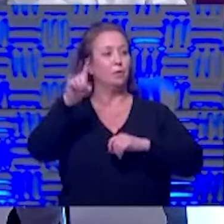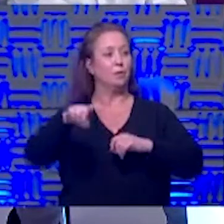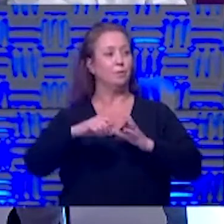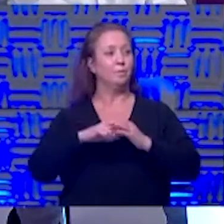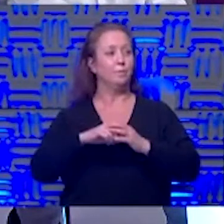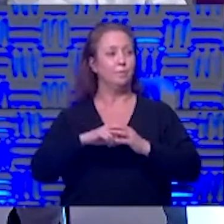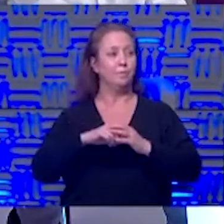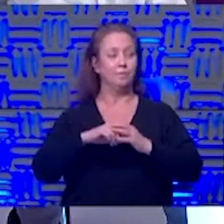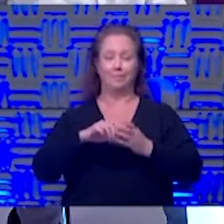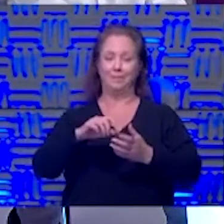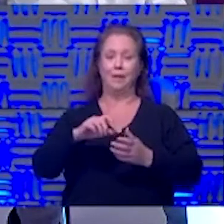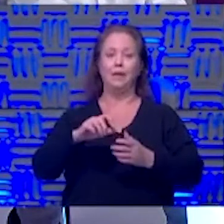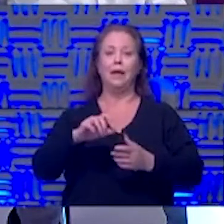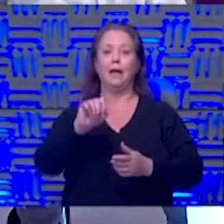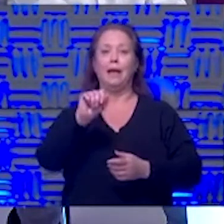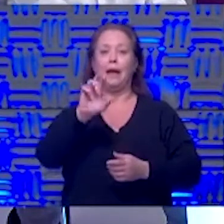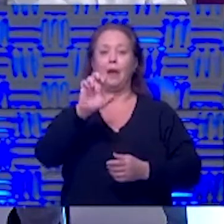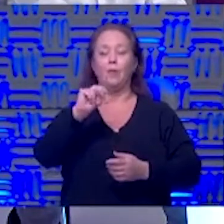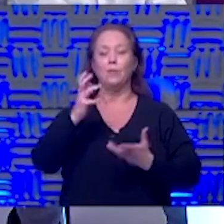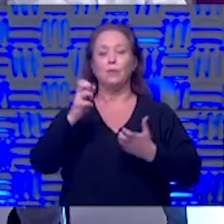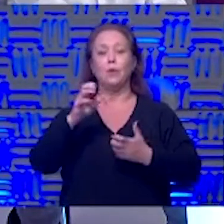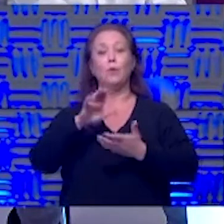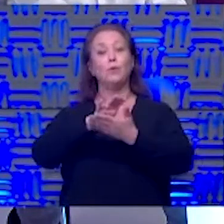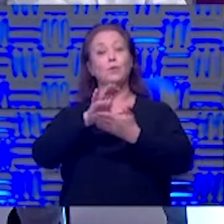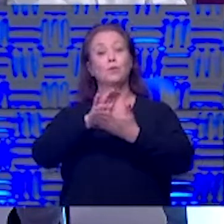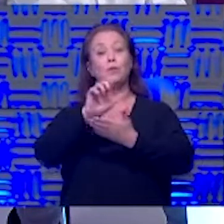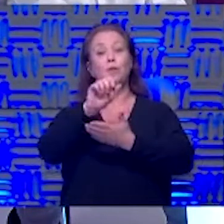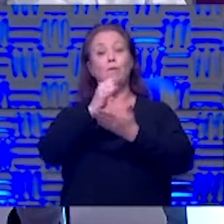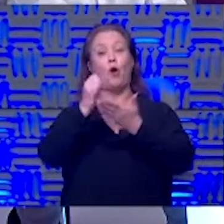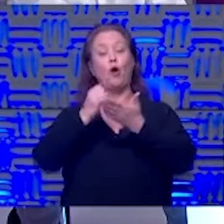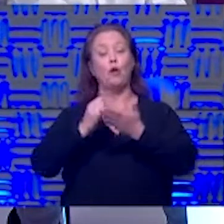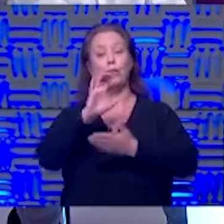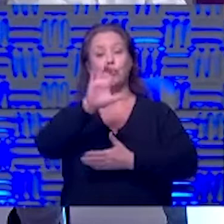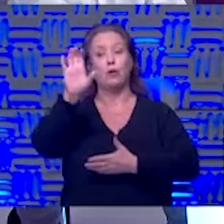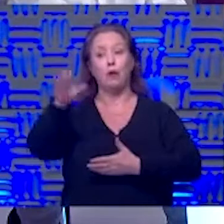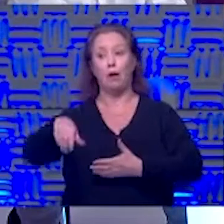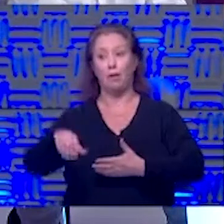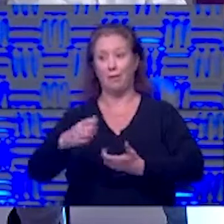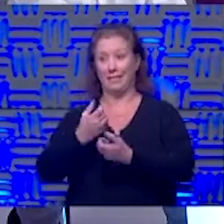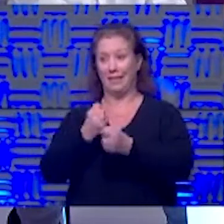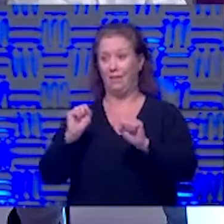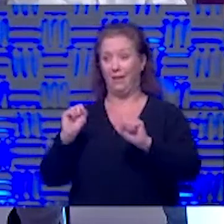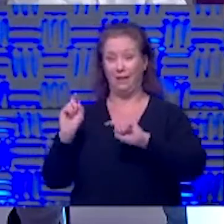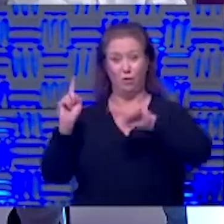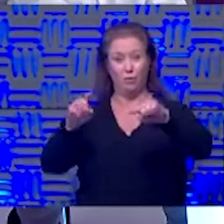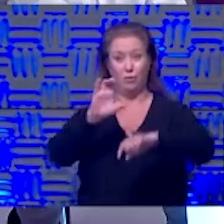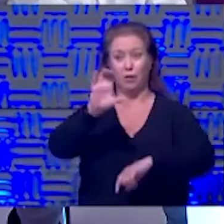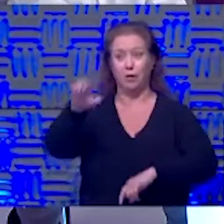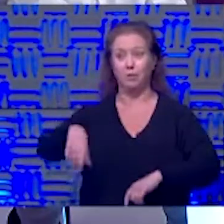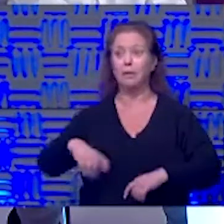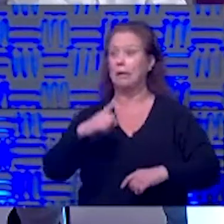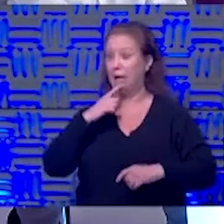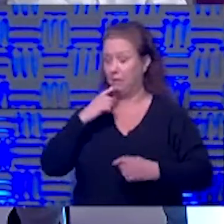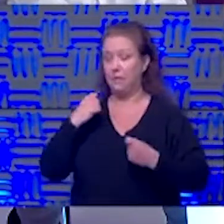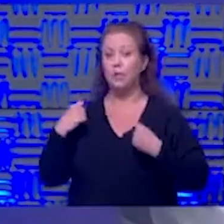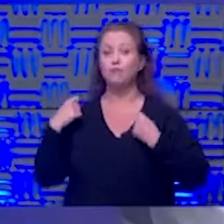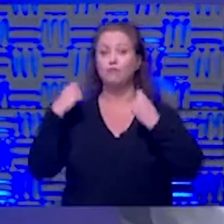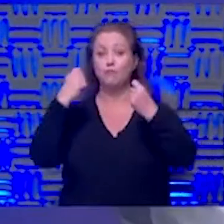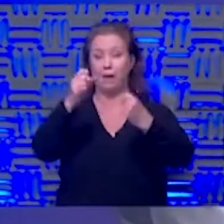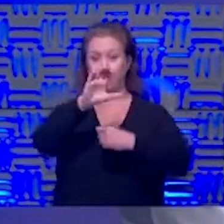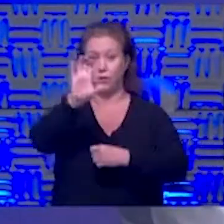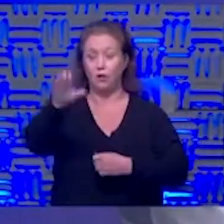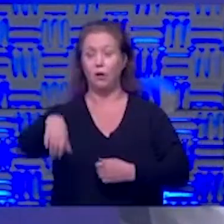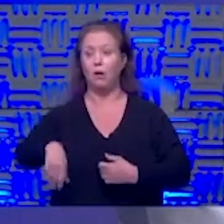school of art where she thinks she may want to go to school how do we do that safely i would say drive um